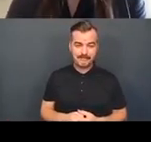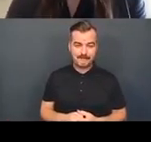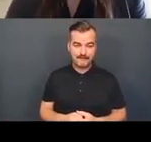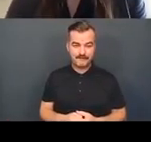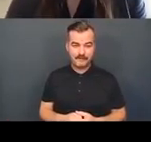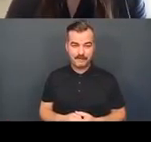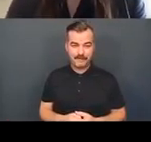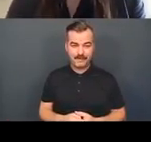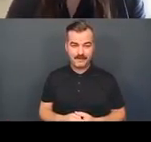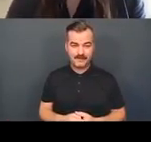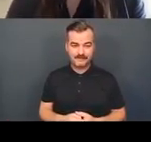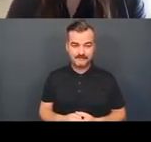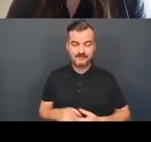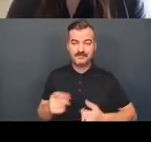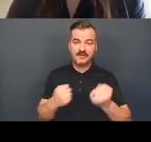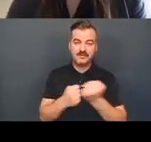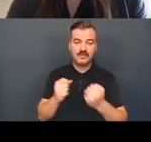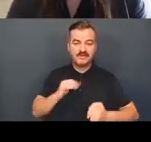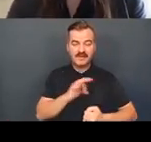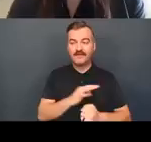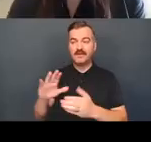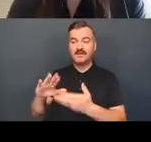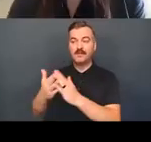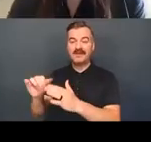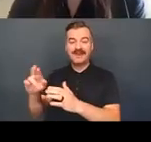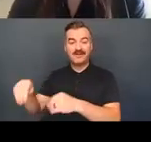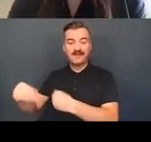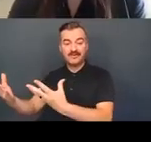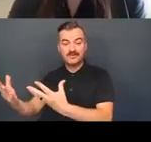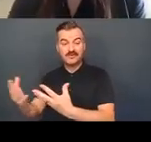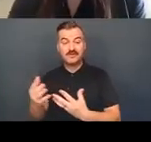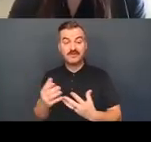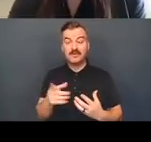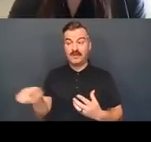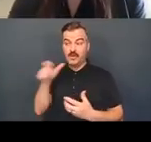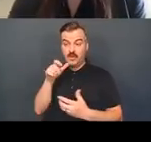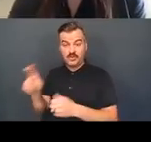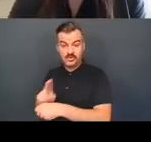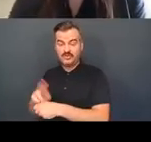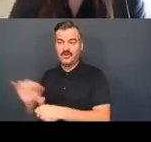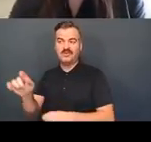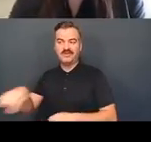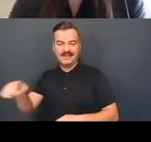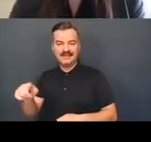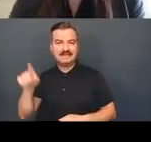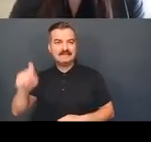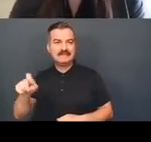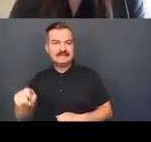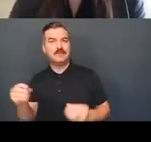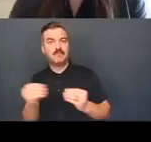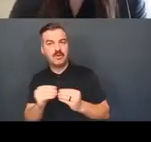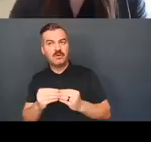Support staff, community caregivers, and telemedicine users themselves have also reported greater need for support.